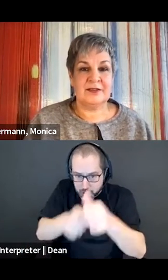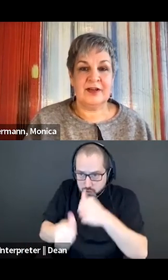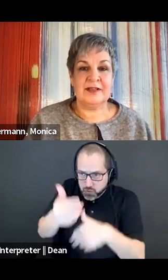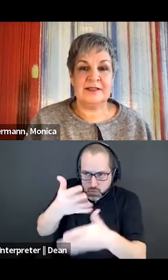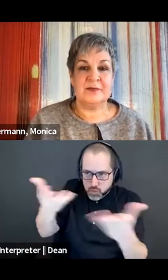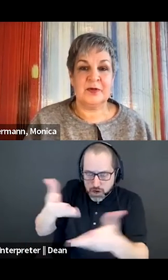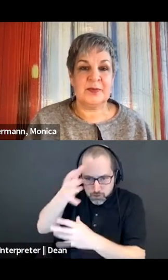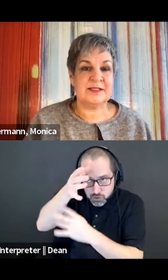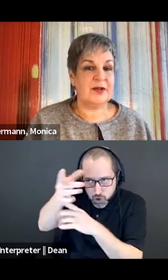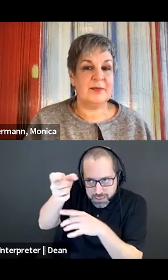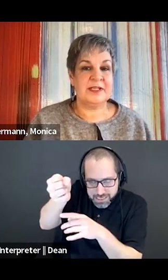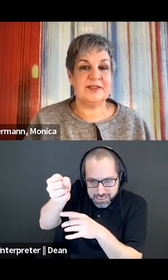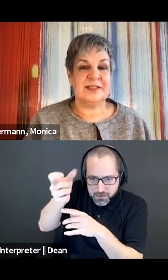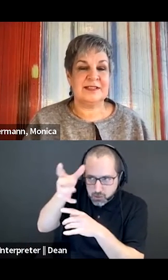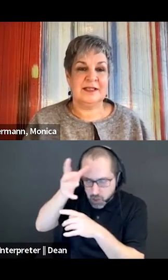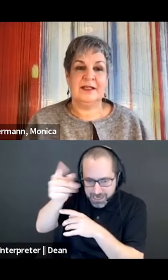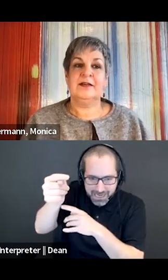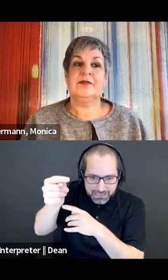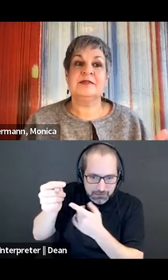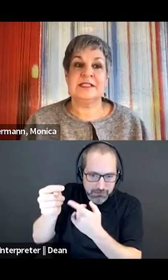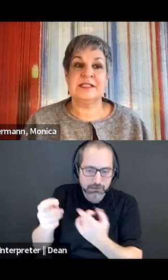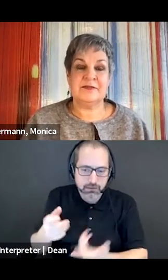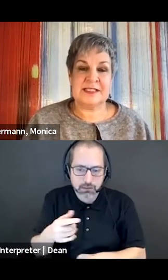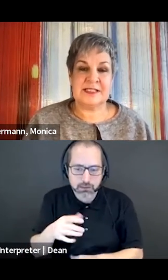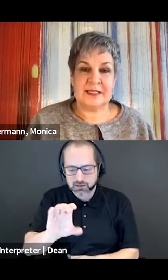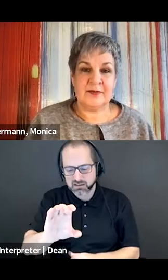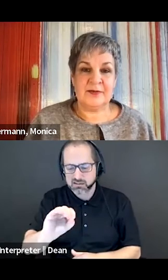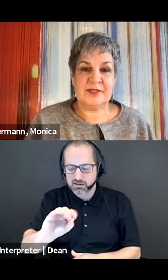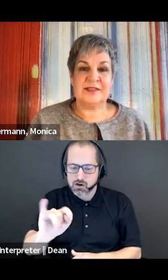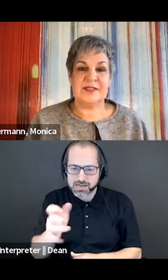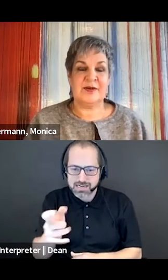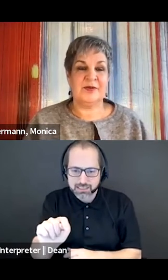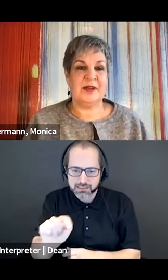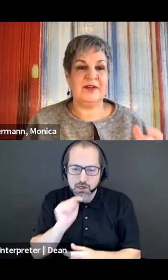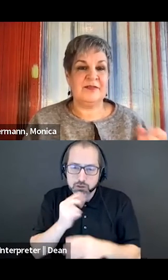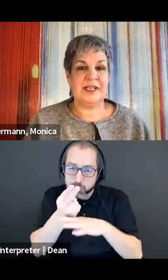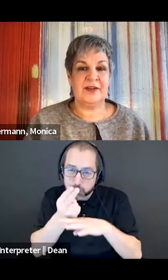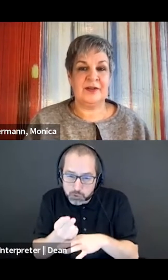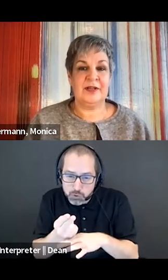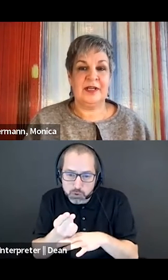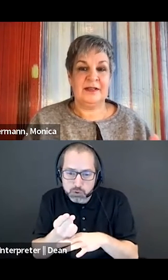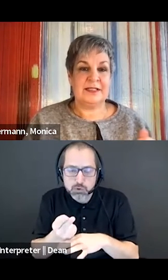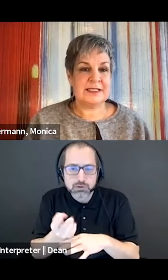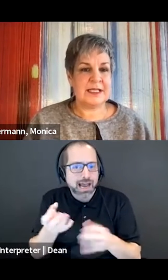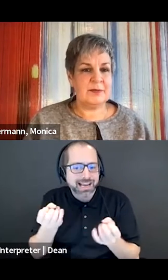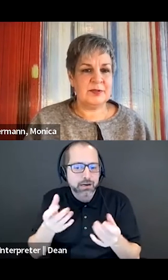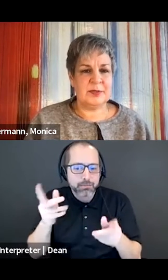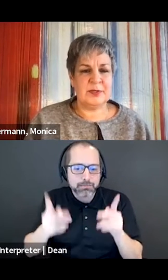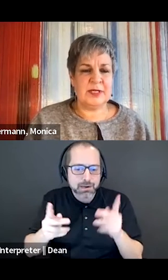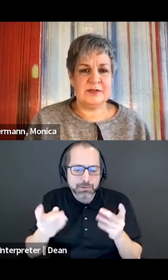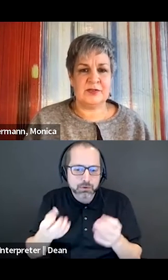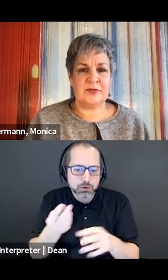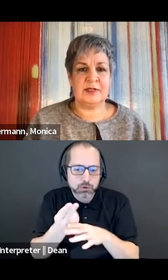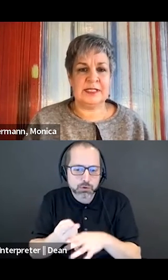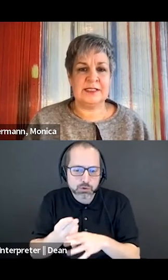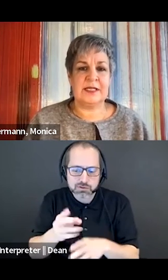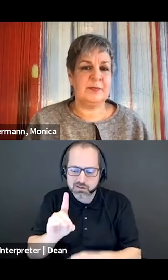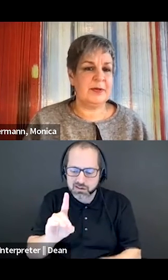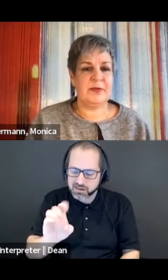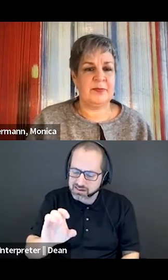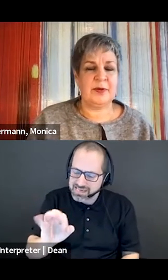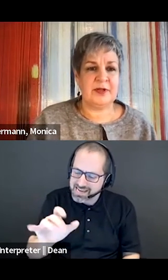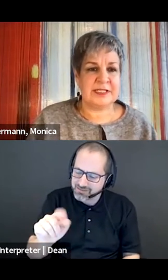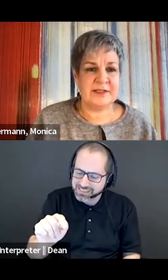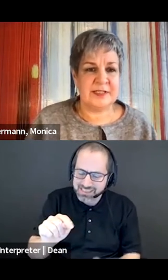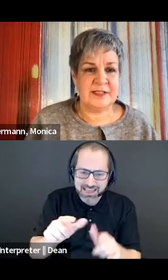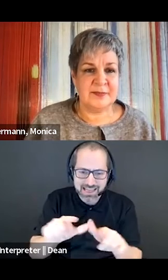I see it a lot is in workplace accommodations. We use deficit language. So often here, the disabled employee is struggling to